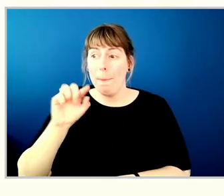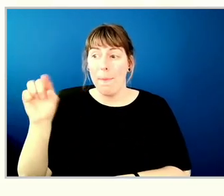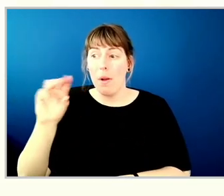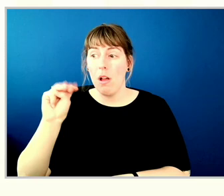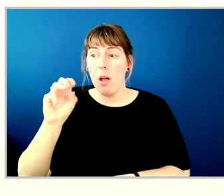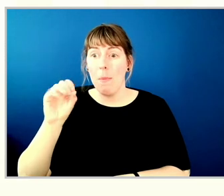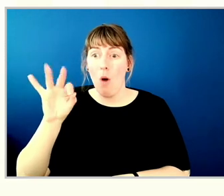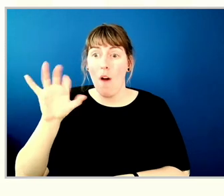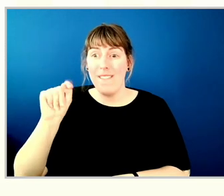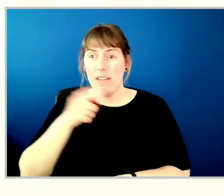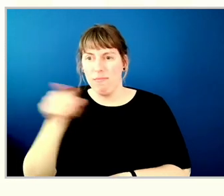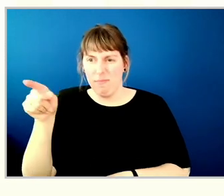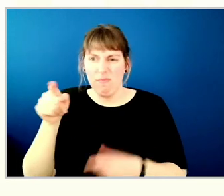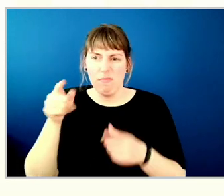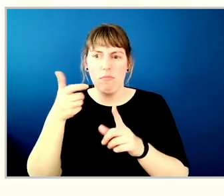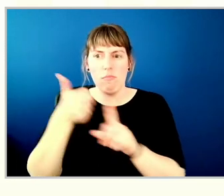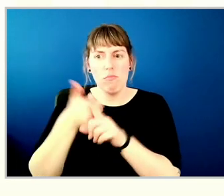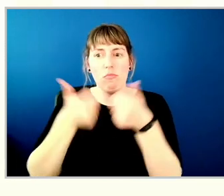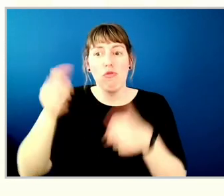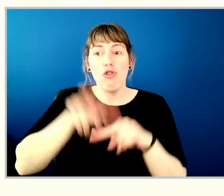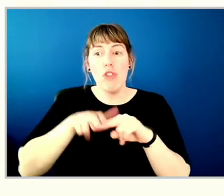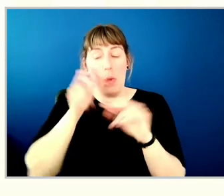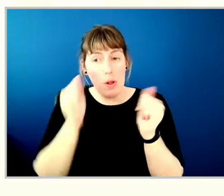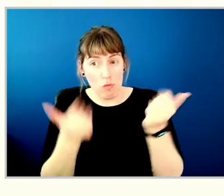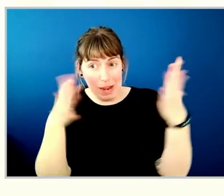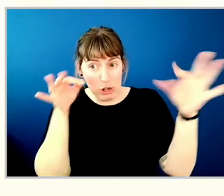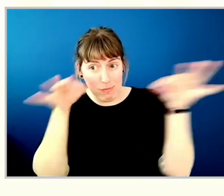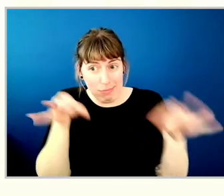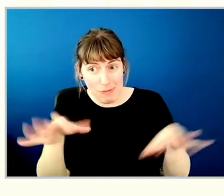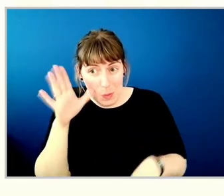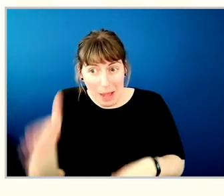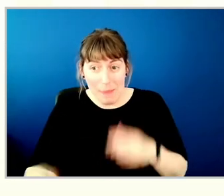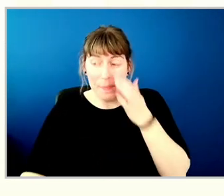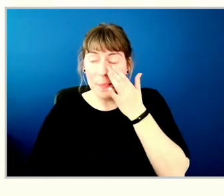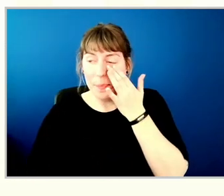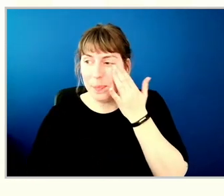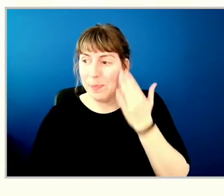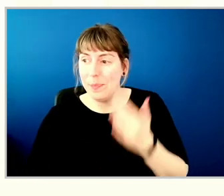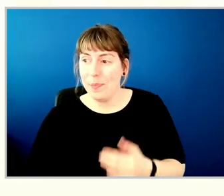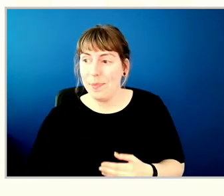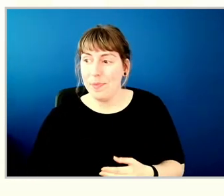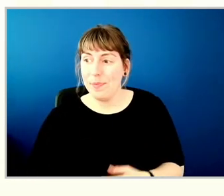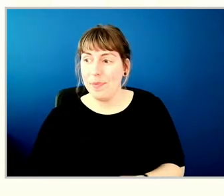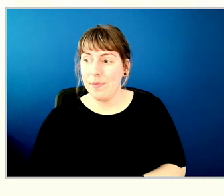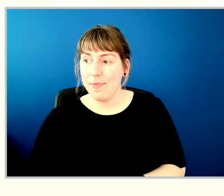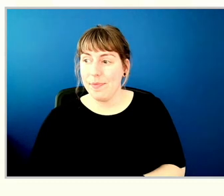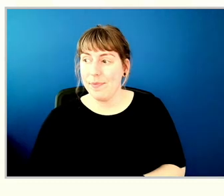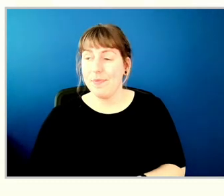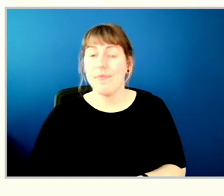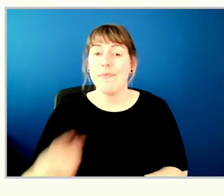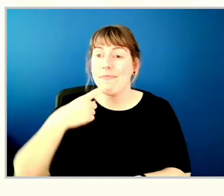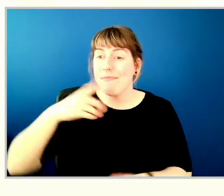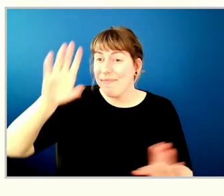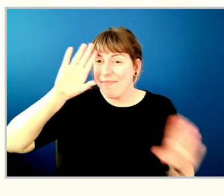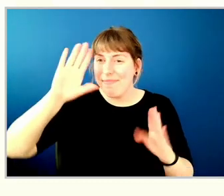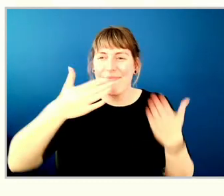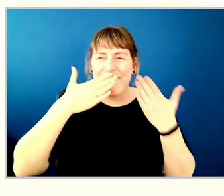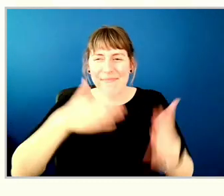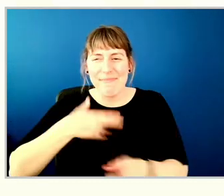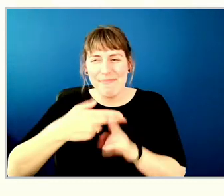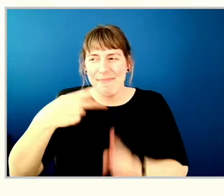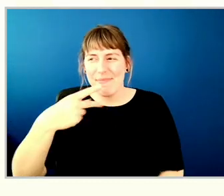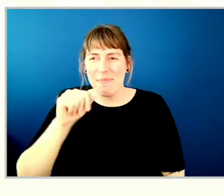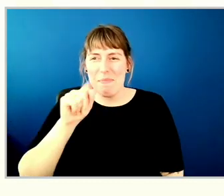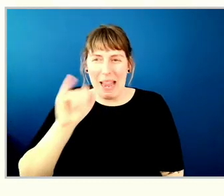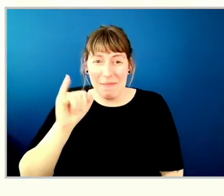to present the committee's recommendations. Thank you, Anita. I'm Patty Shaw Moffett, and next year I